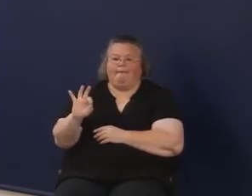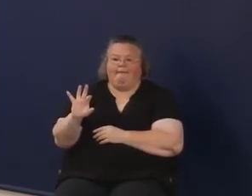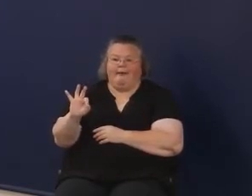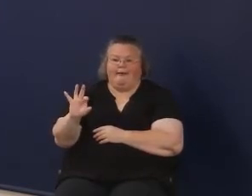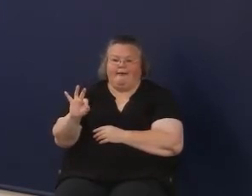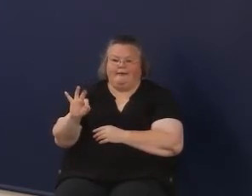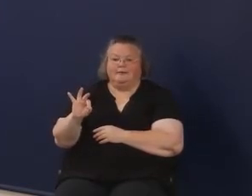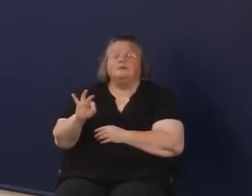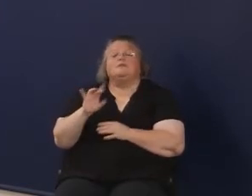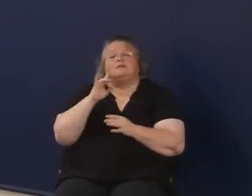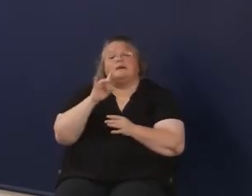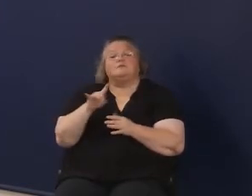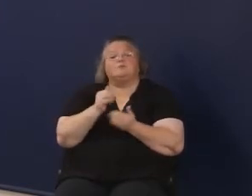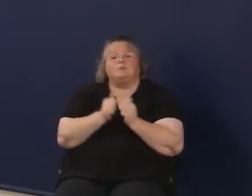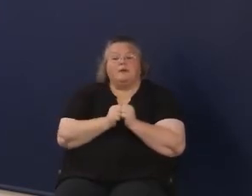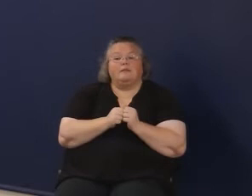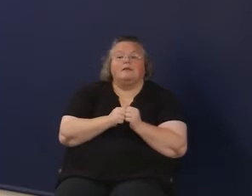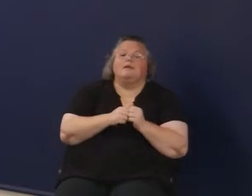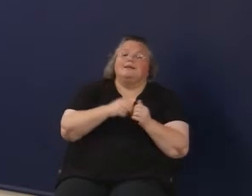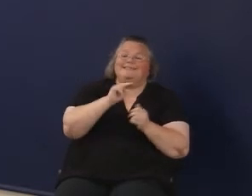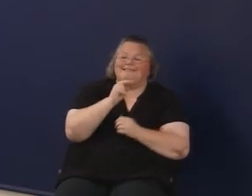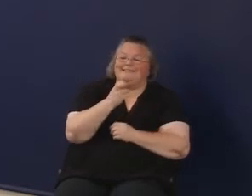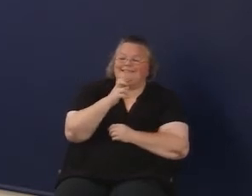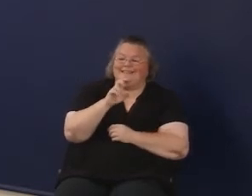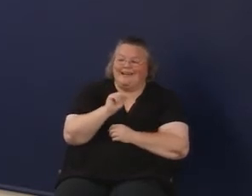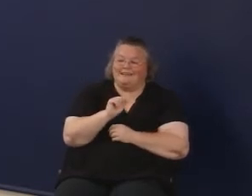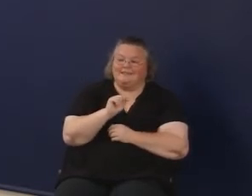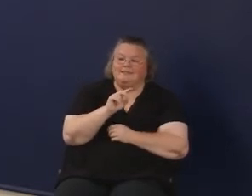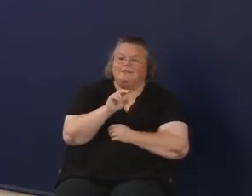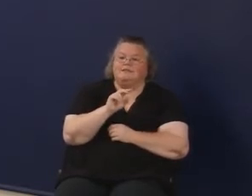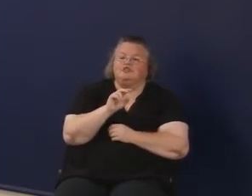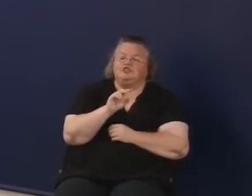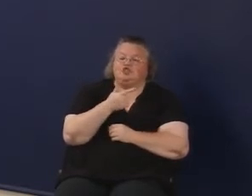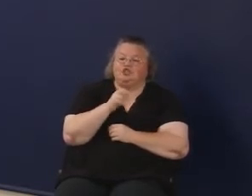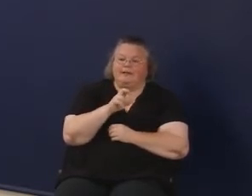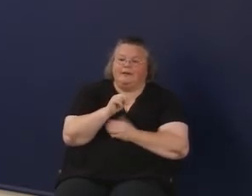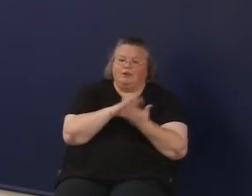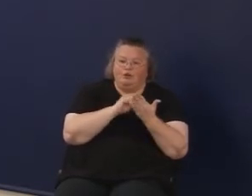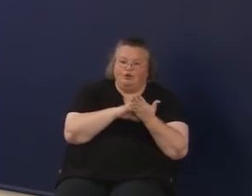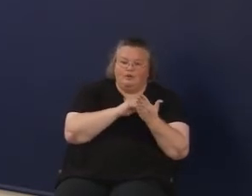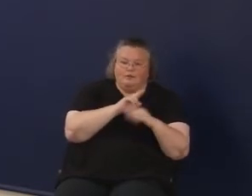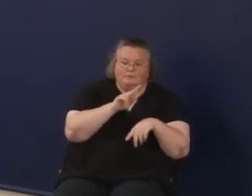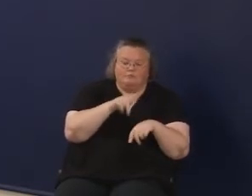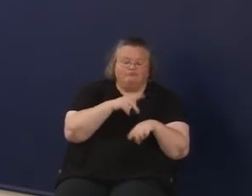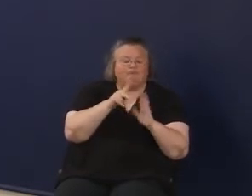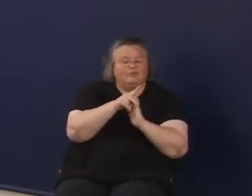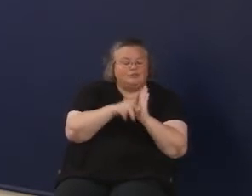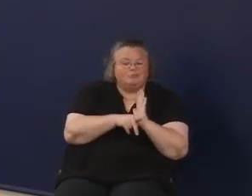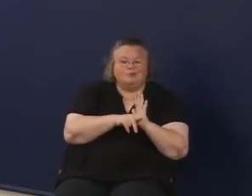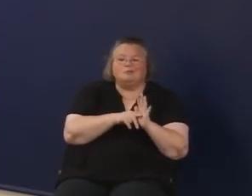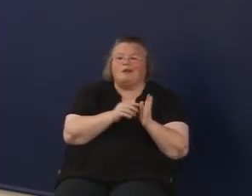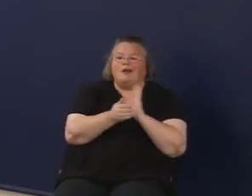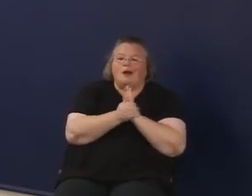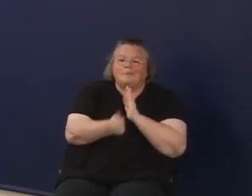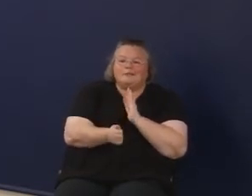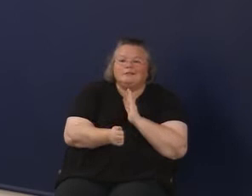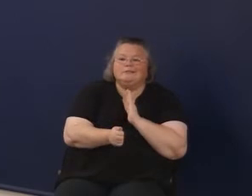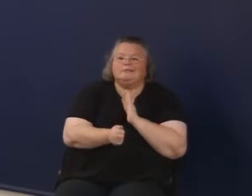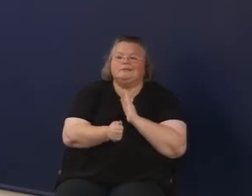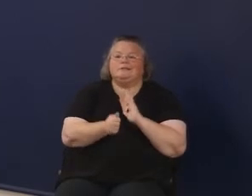around our Next Gen learning principles, which is graduate competency, deeper learning, student agency,